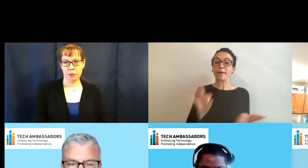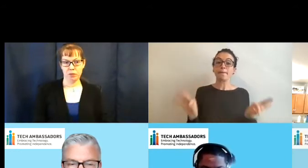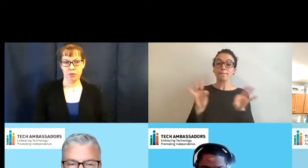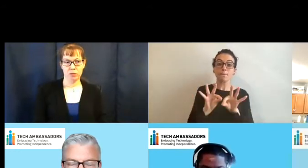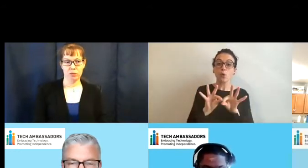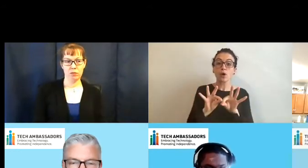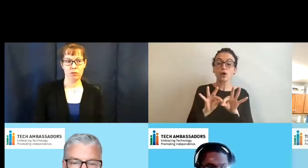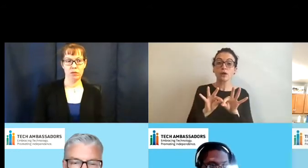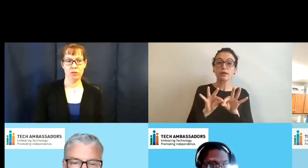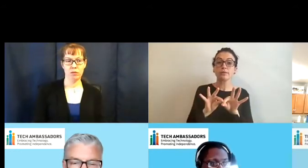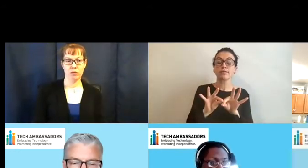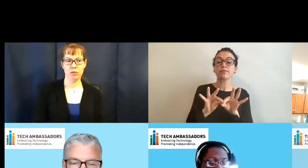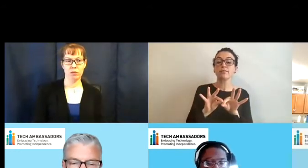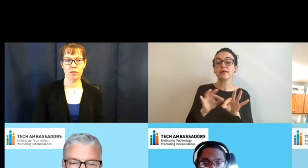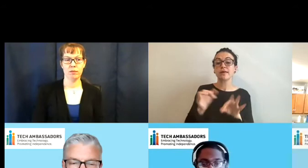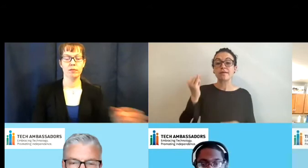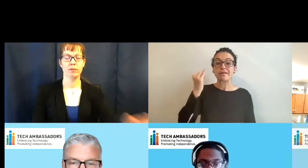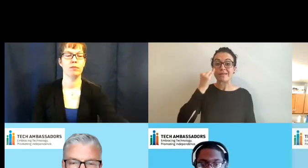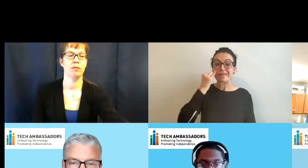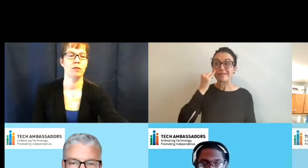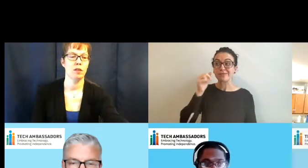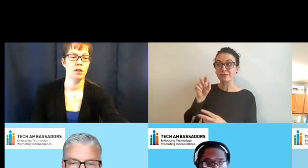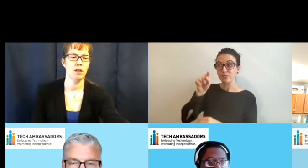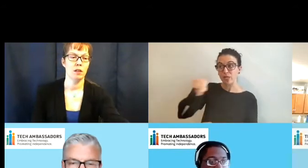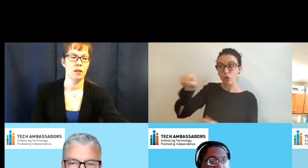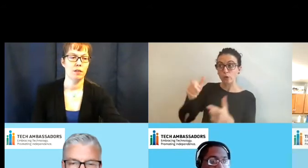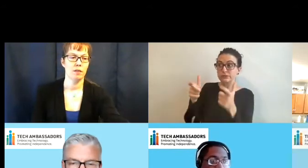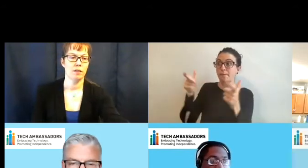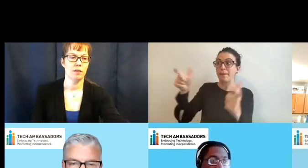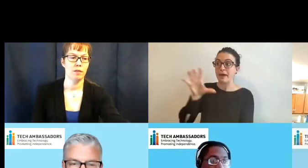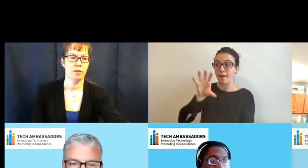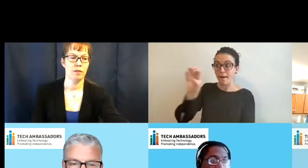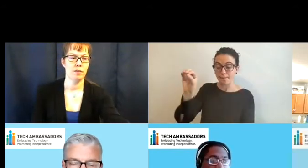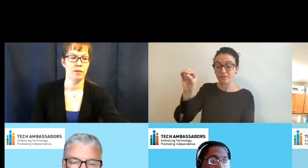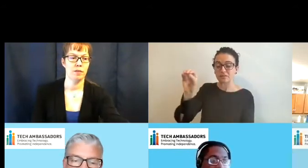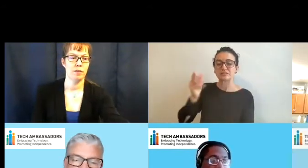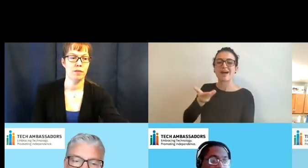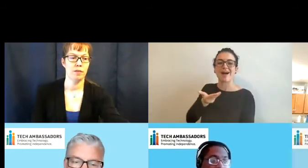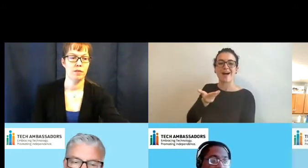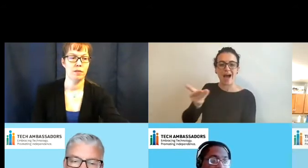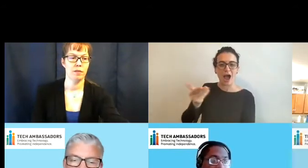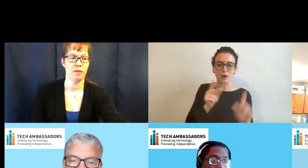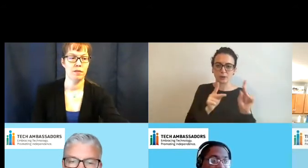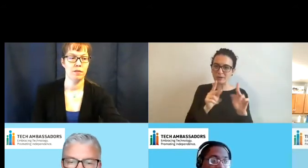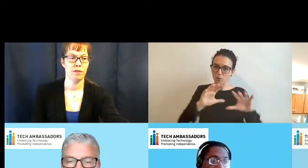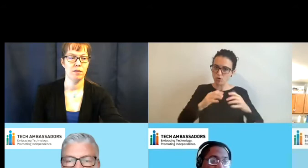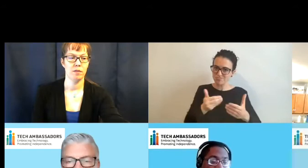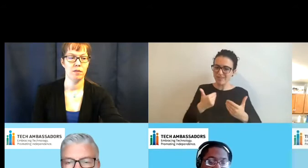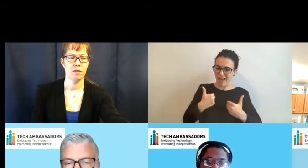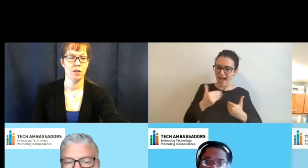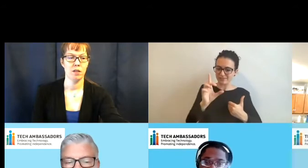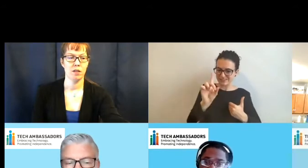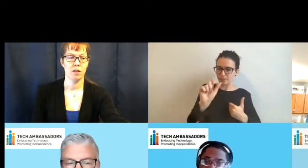that they hire people with disabilities to get their feedback on how to